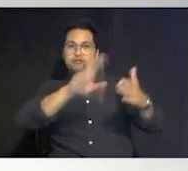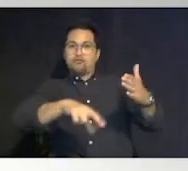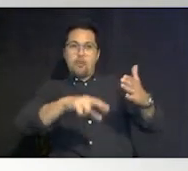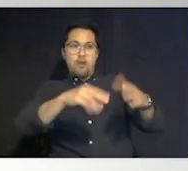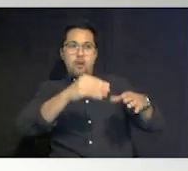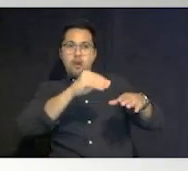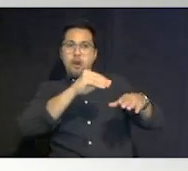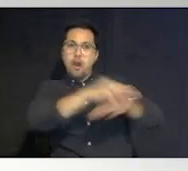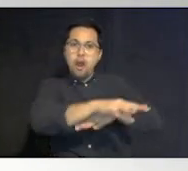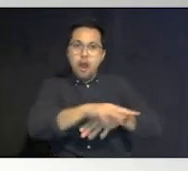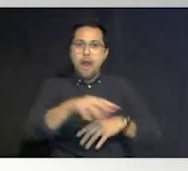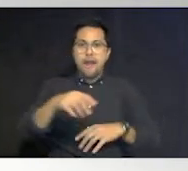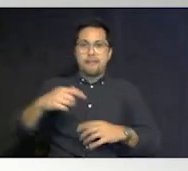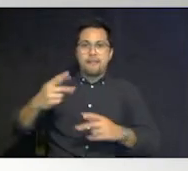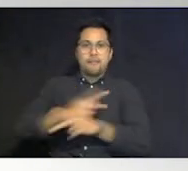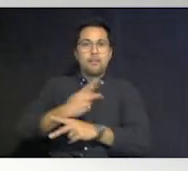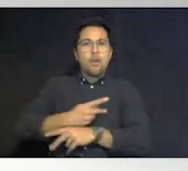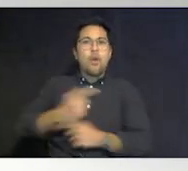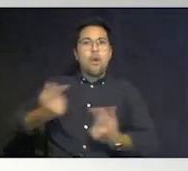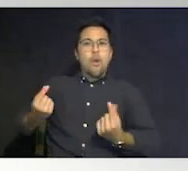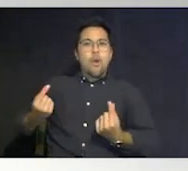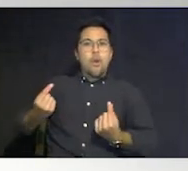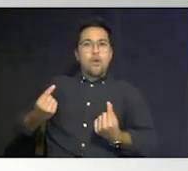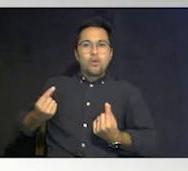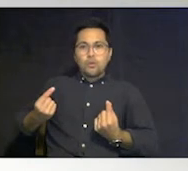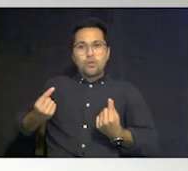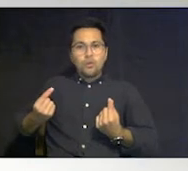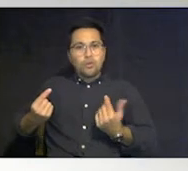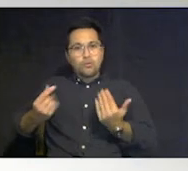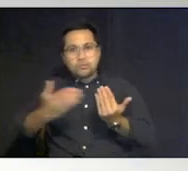do to move forward and who's going to be part of that